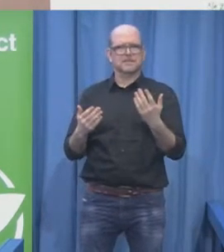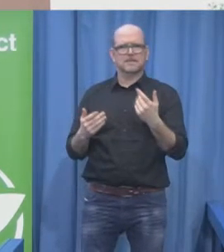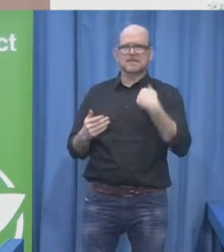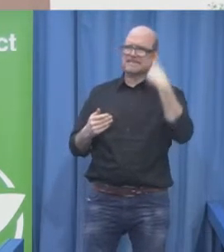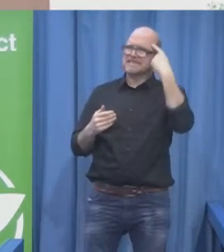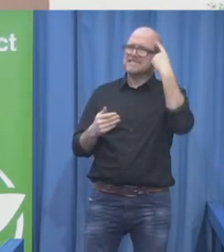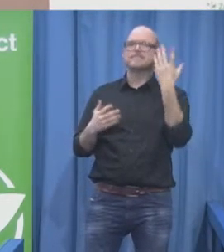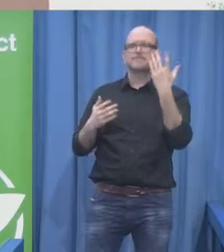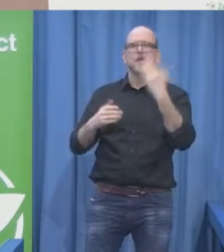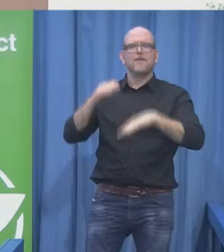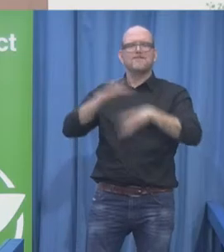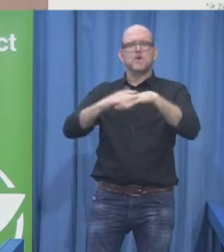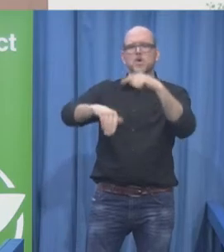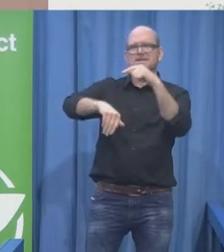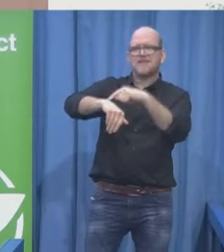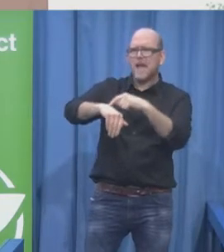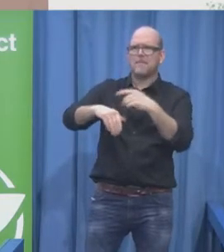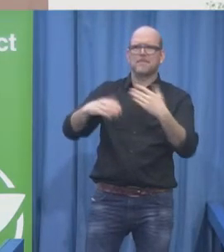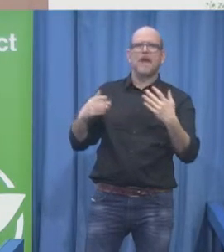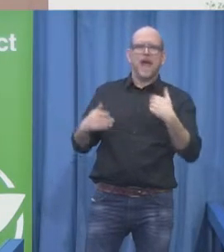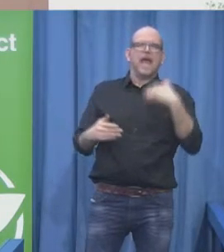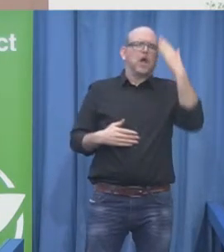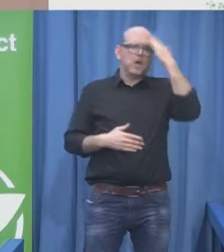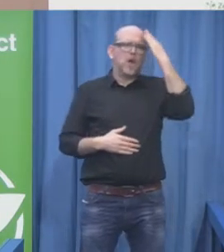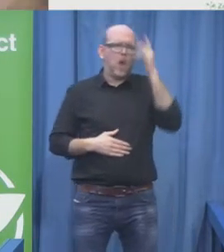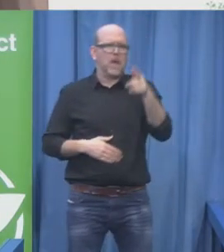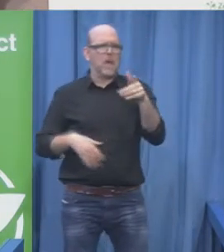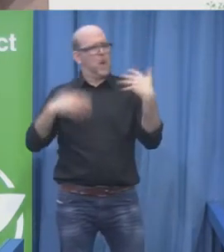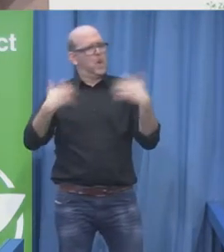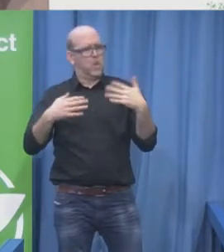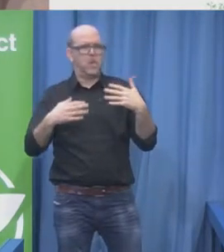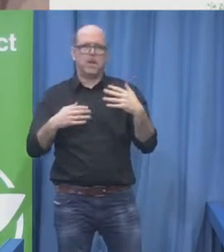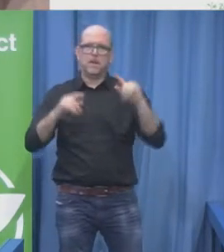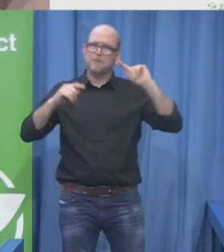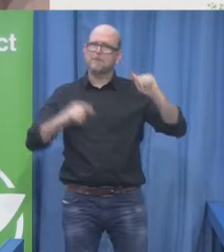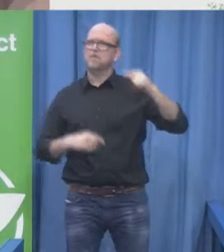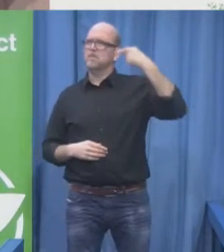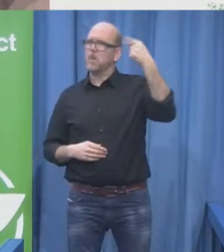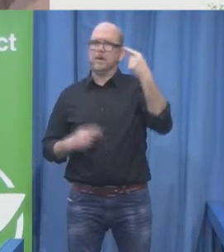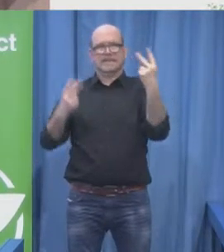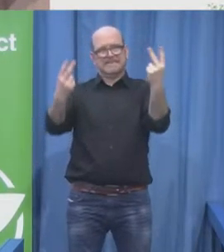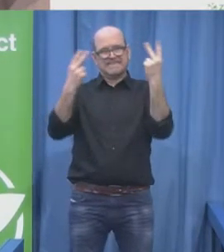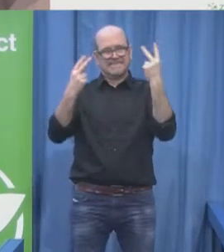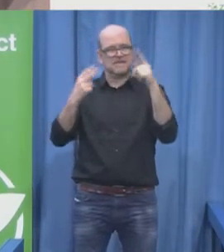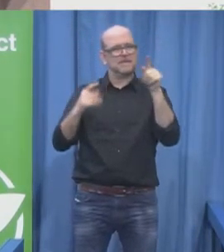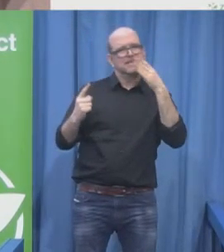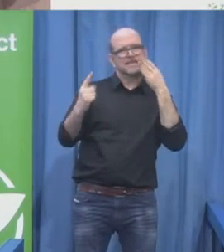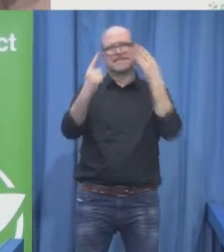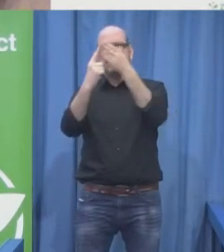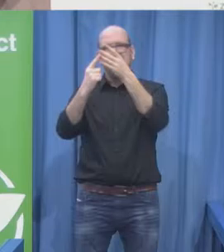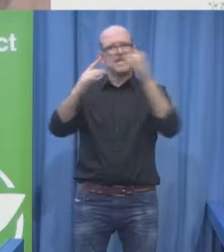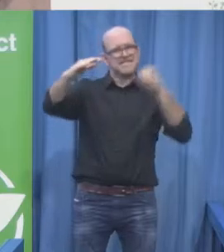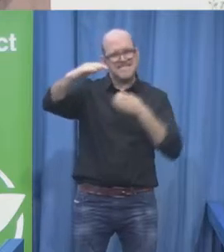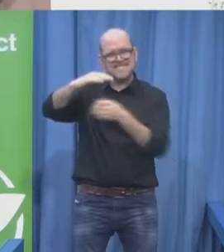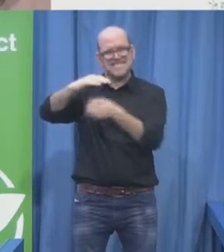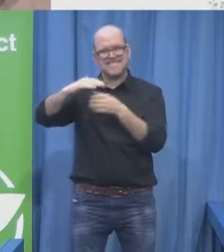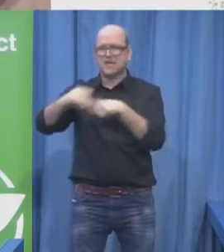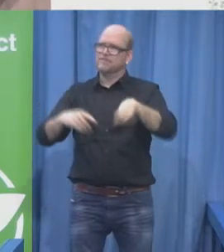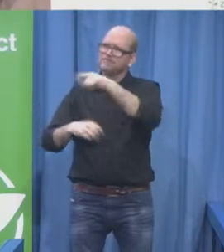these are key, crucial elements to development. And we need